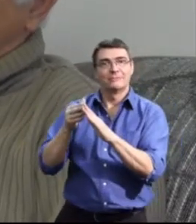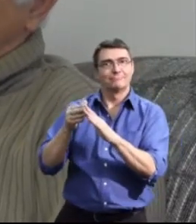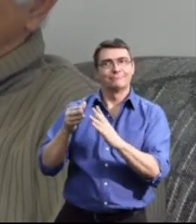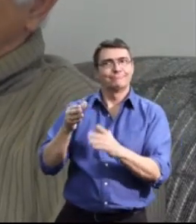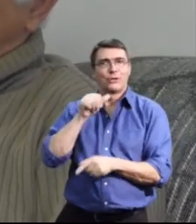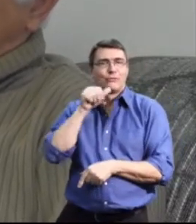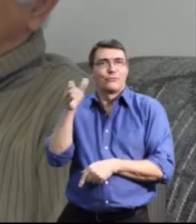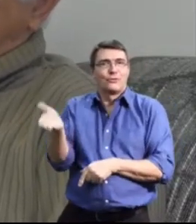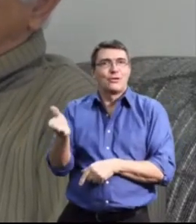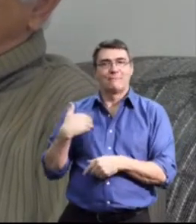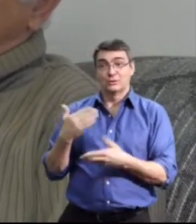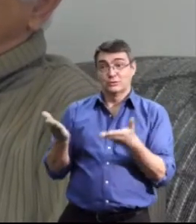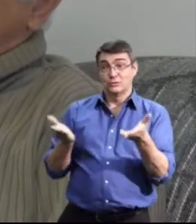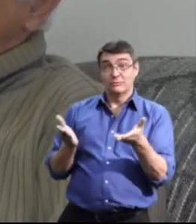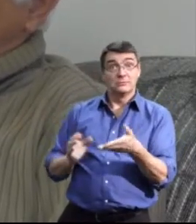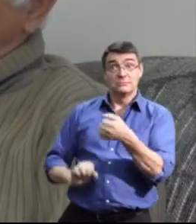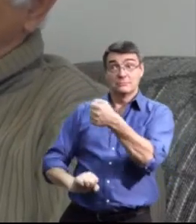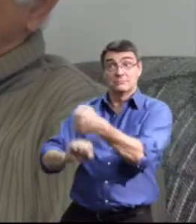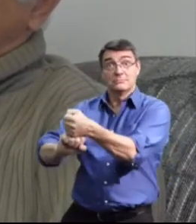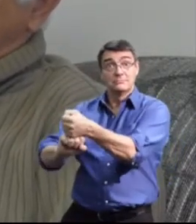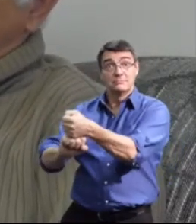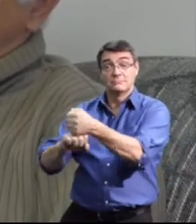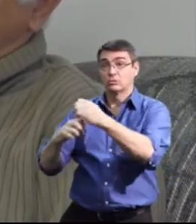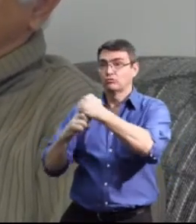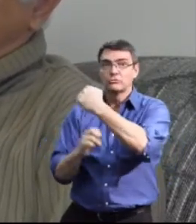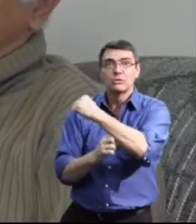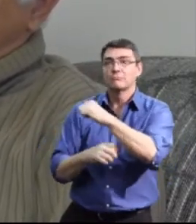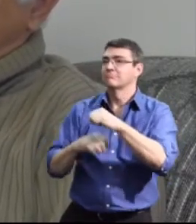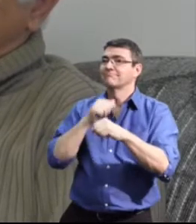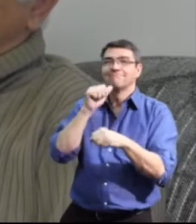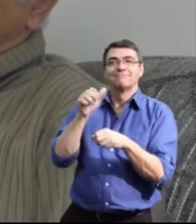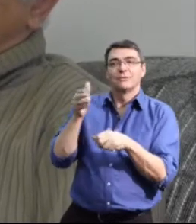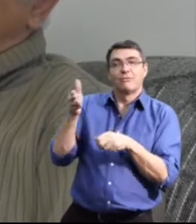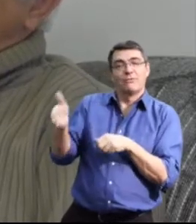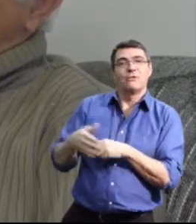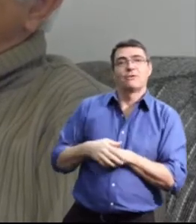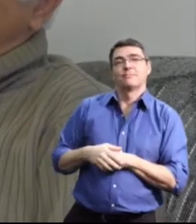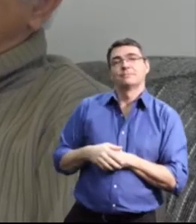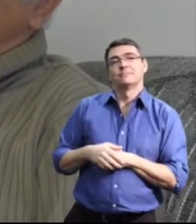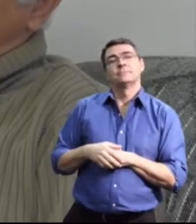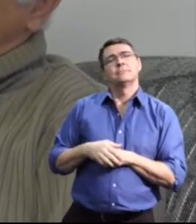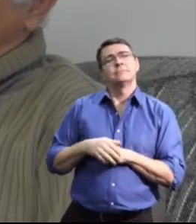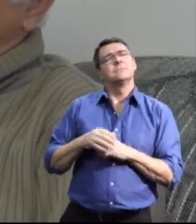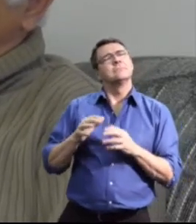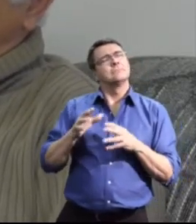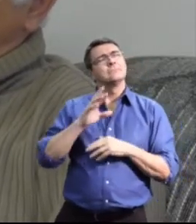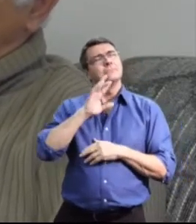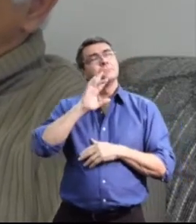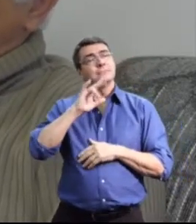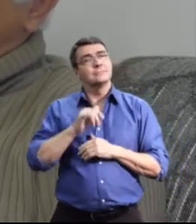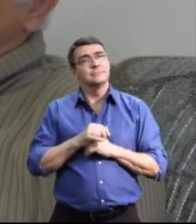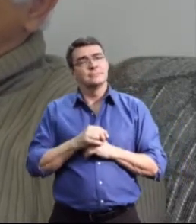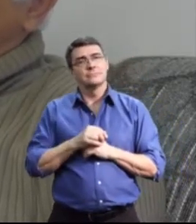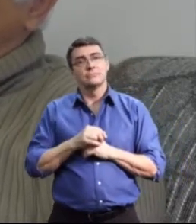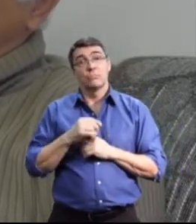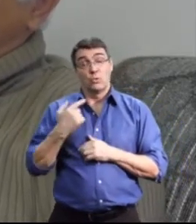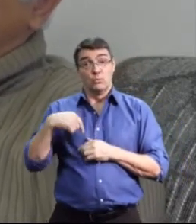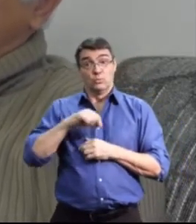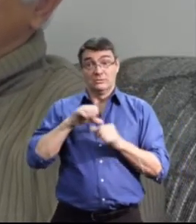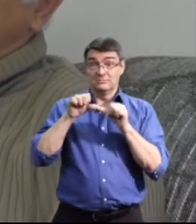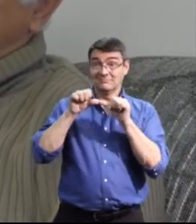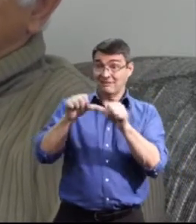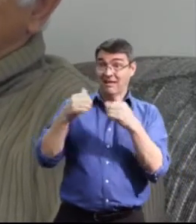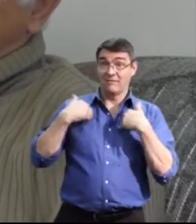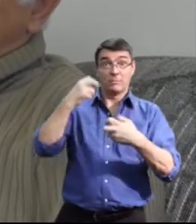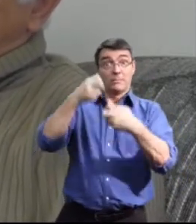place. And to some degree and a large degree actually, we're still chasing around some of those services, you know, five